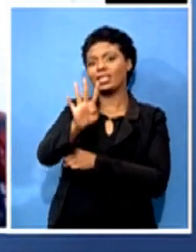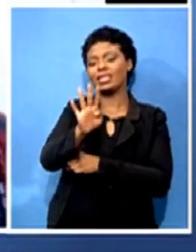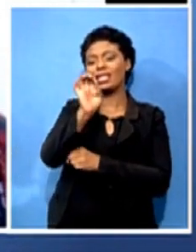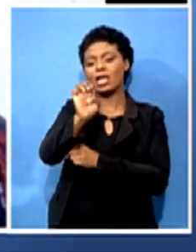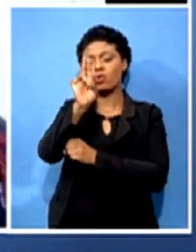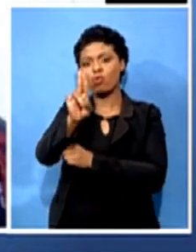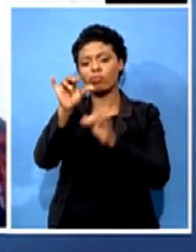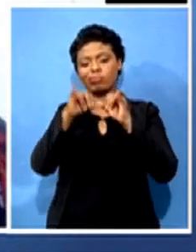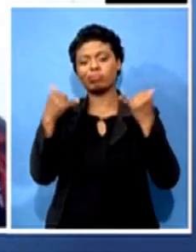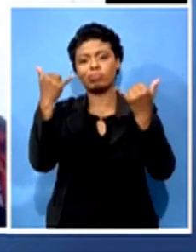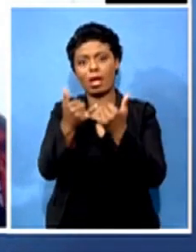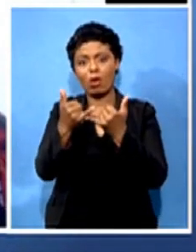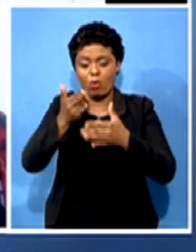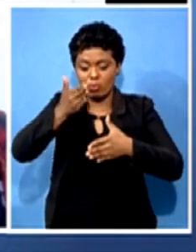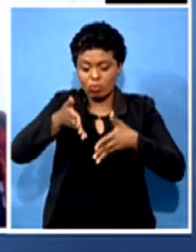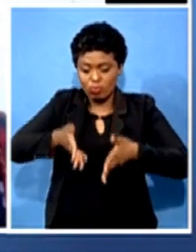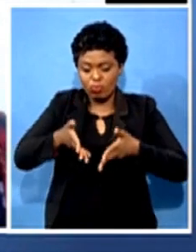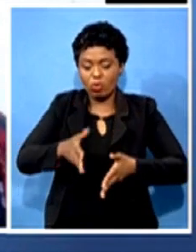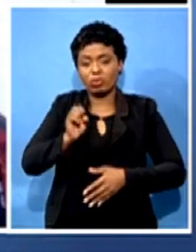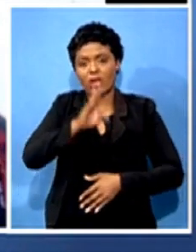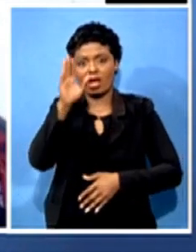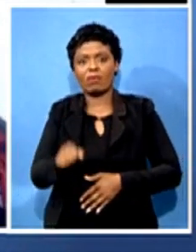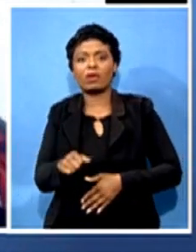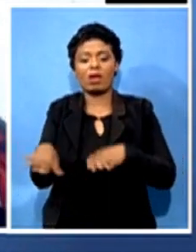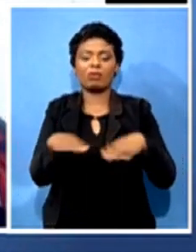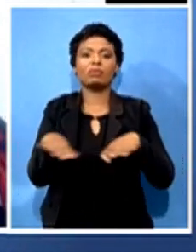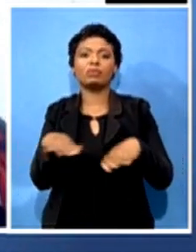in South Africa. What were some of the other major findings?